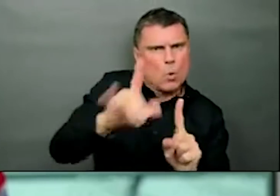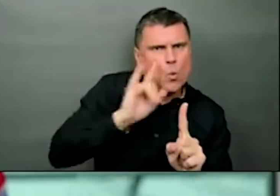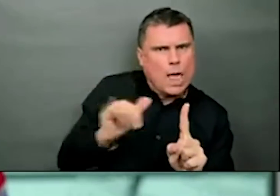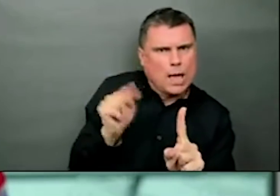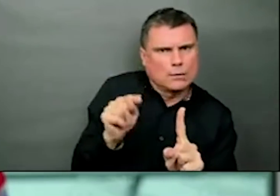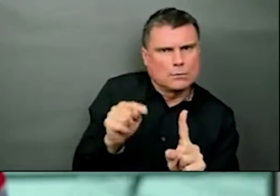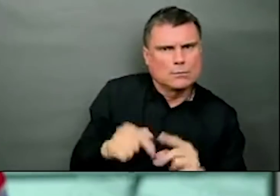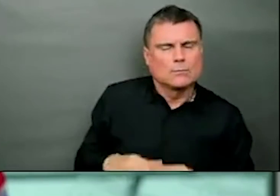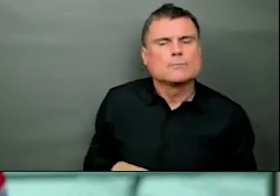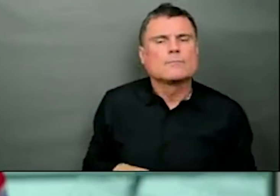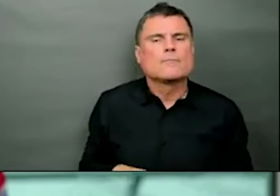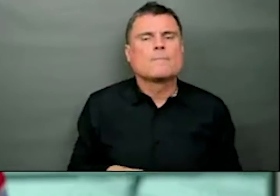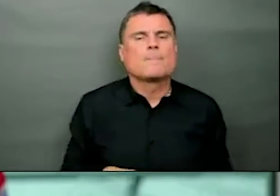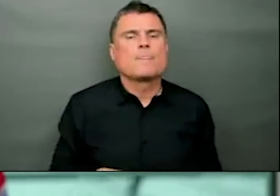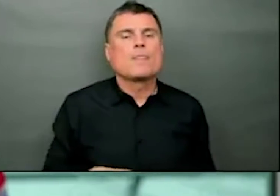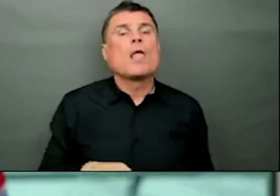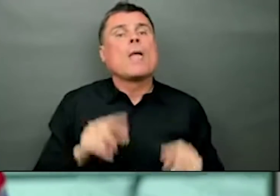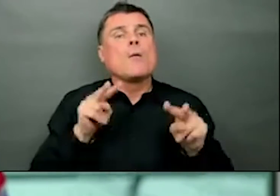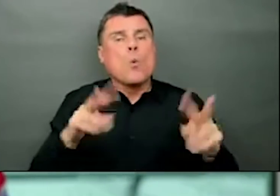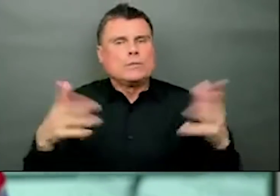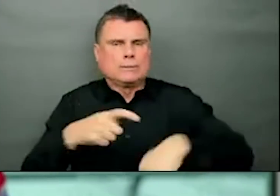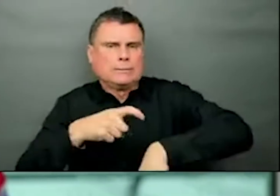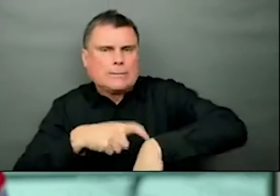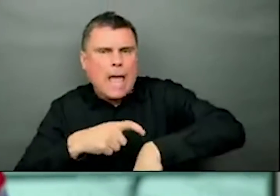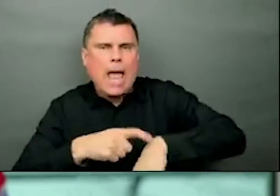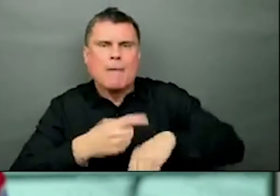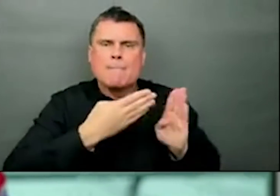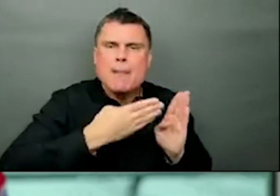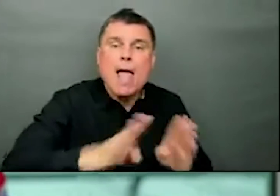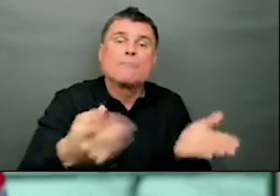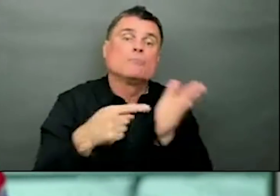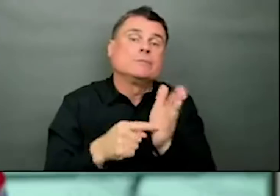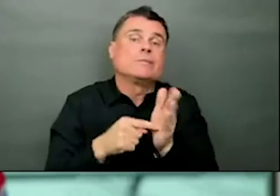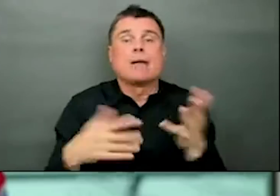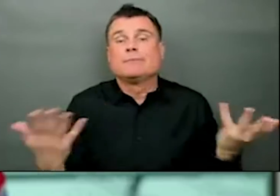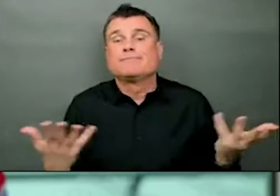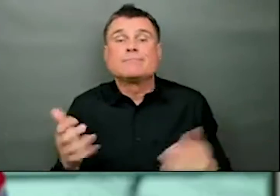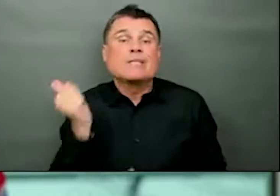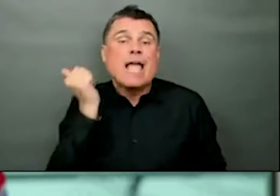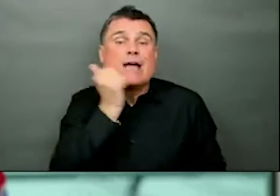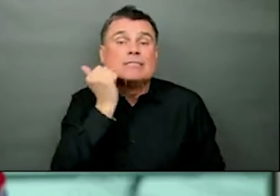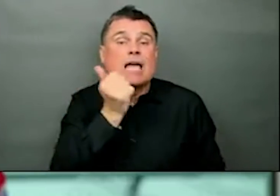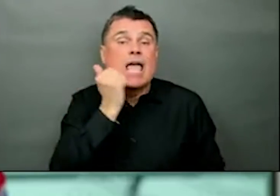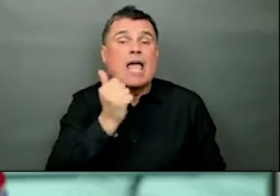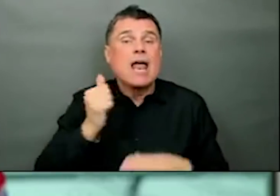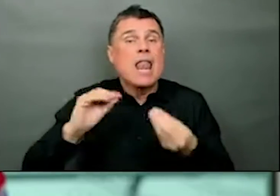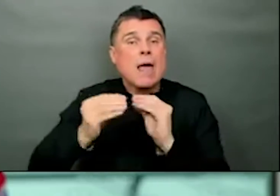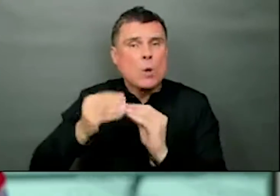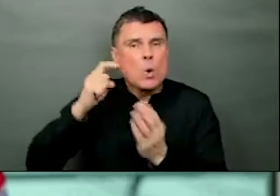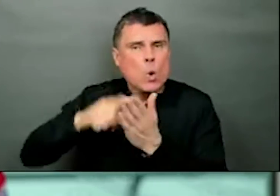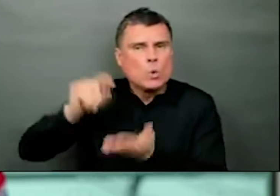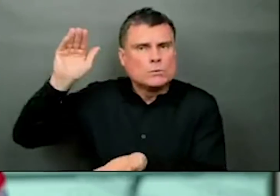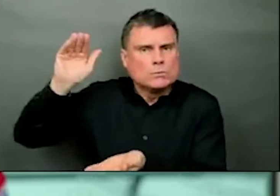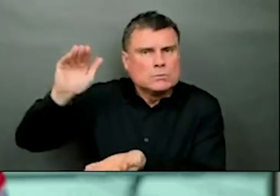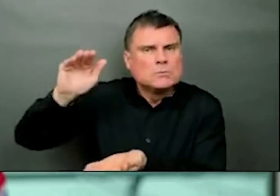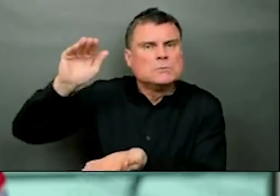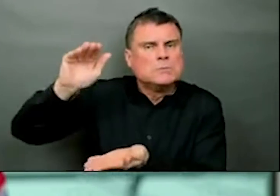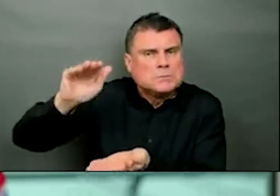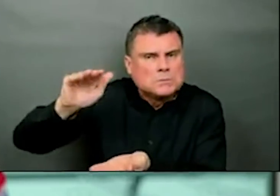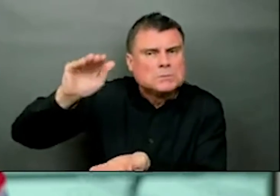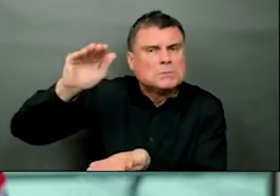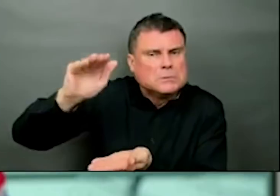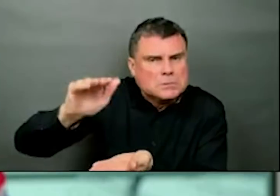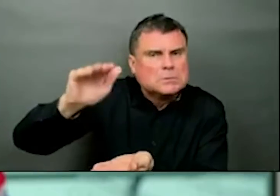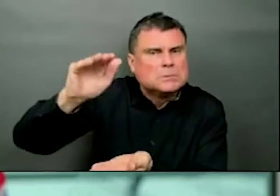Our daily numbers, as you know, can fluctuate depending on testing levels, et cetera. So we look at things like the seven-day moving